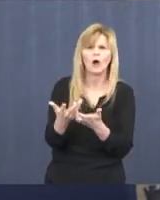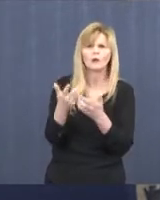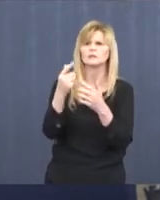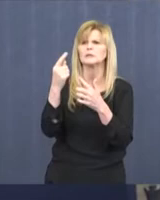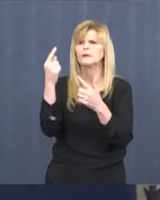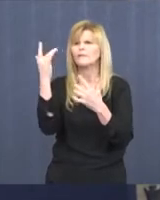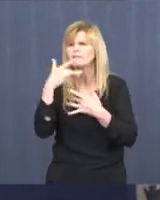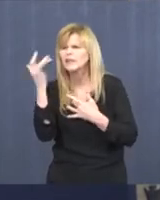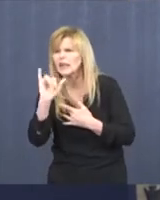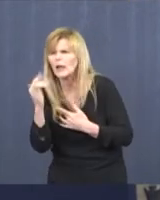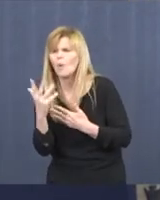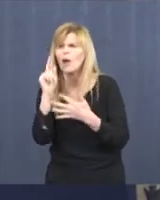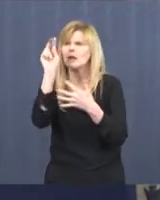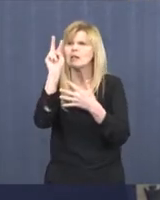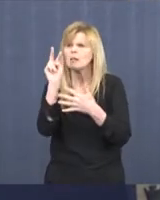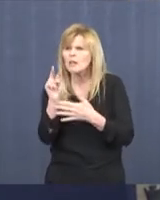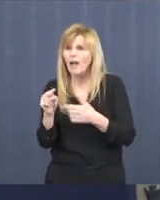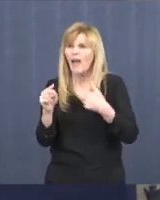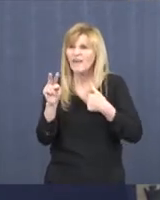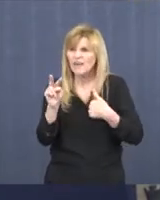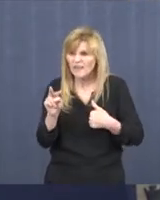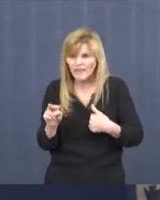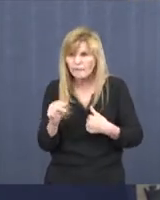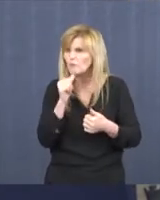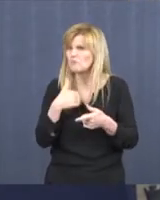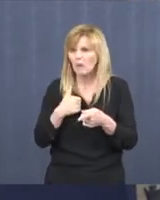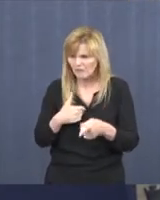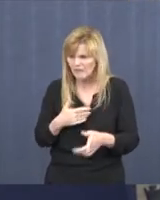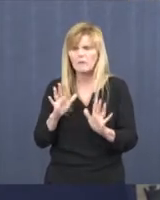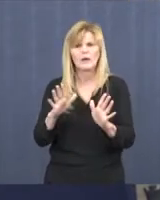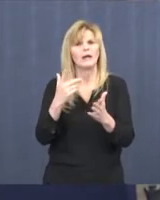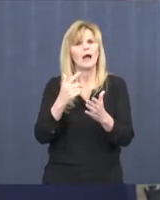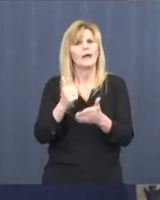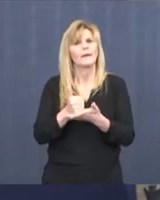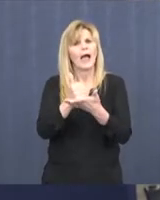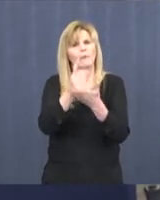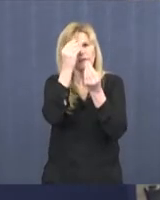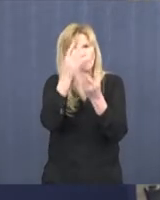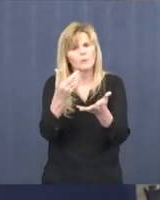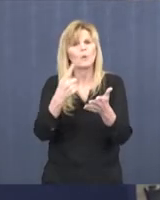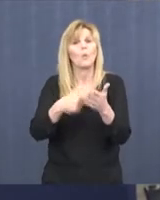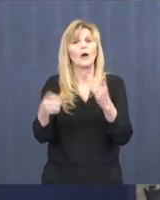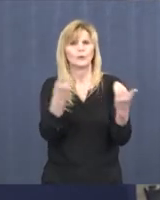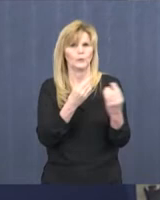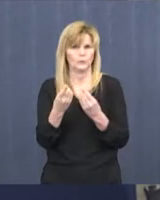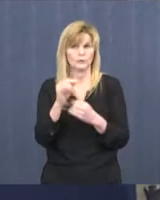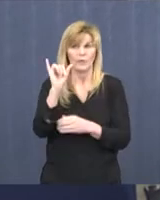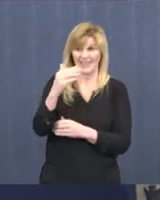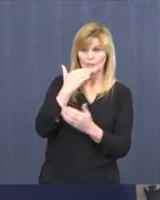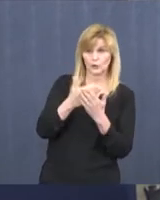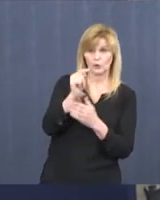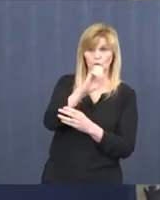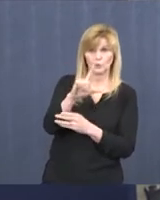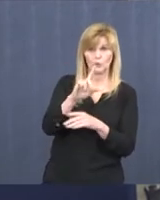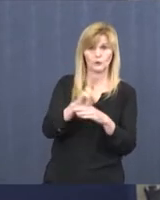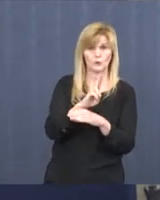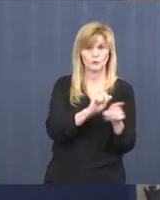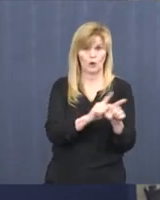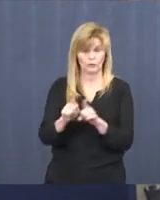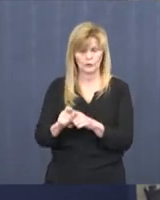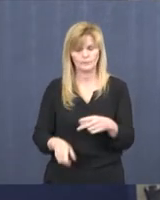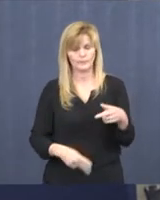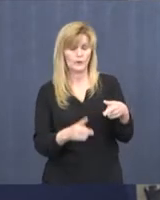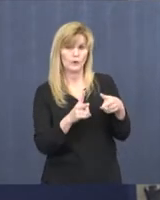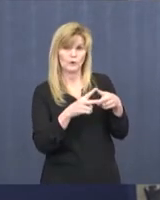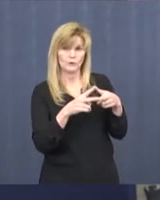of COVID-19 or what their risk is and what they should be doing. So that would be a really good tool to use. The other two things that I